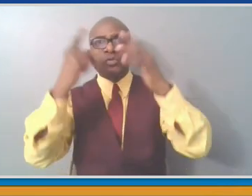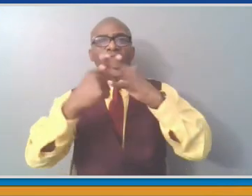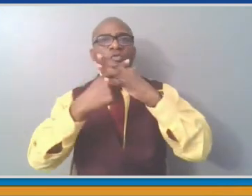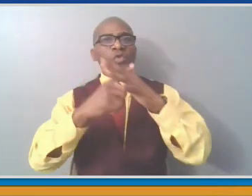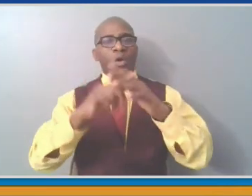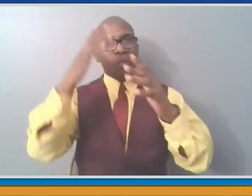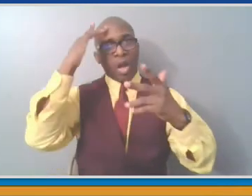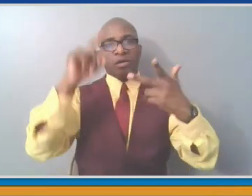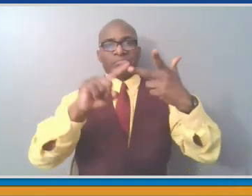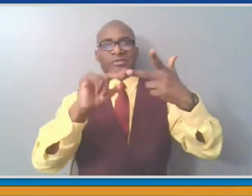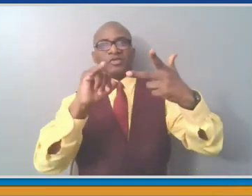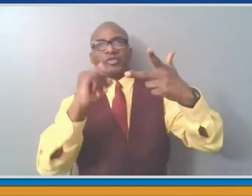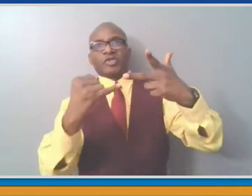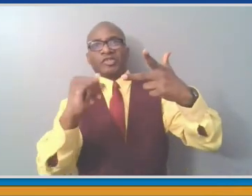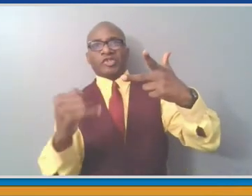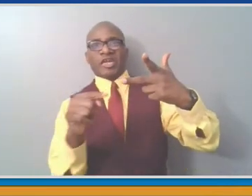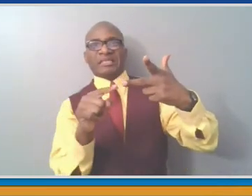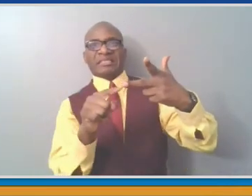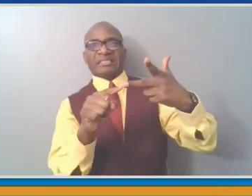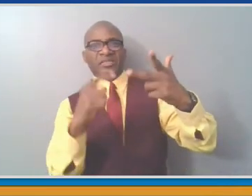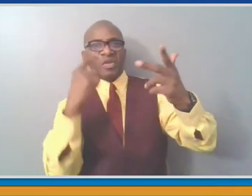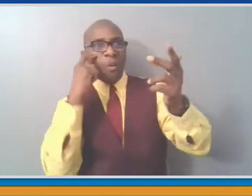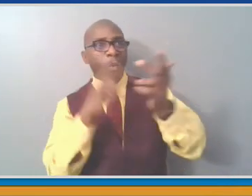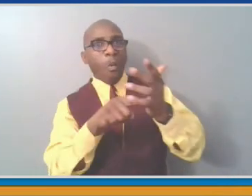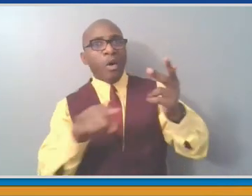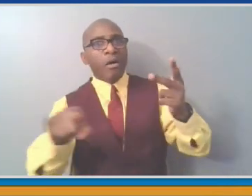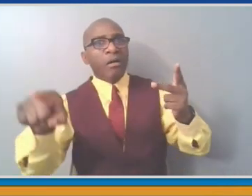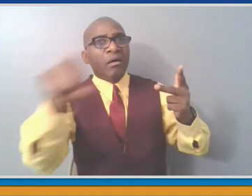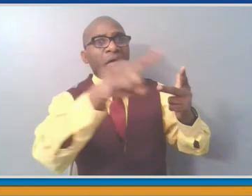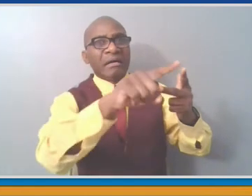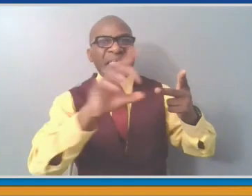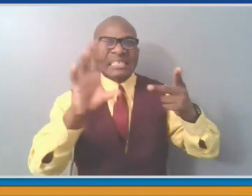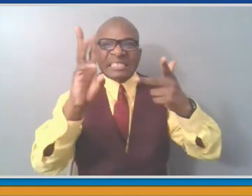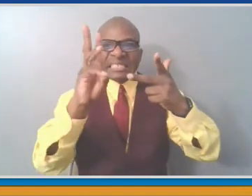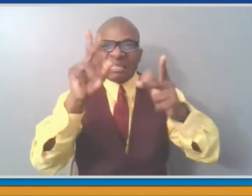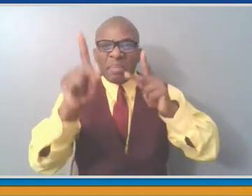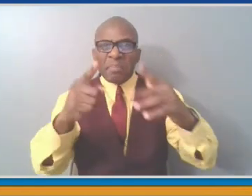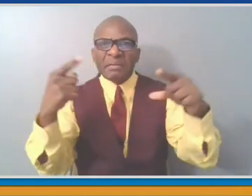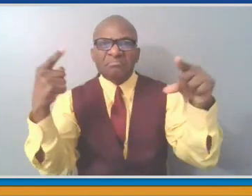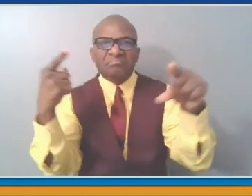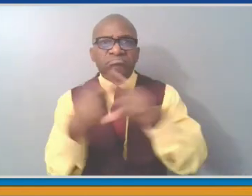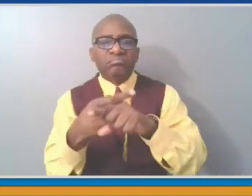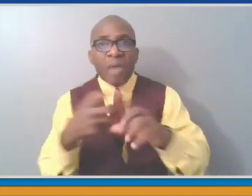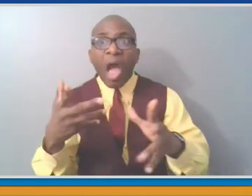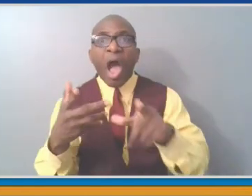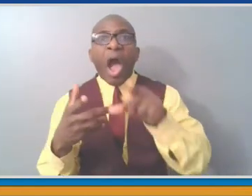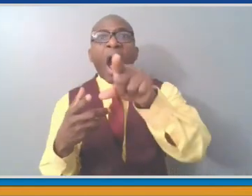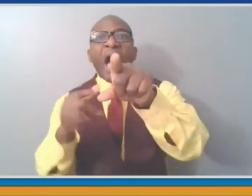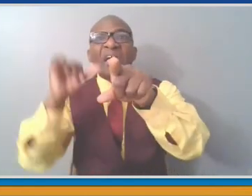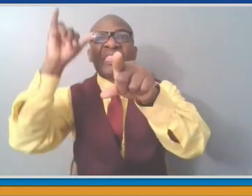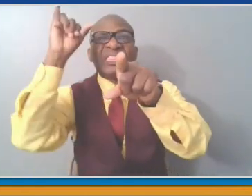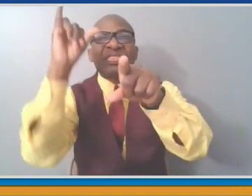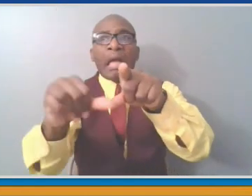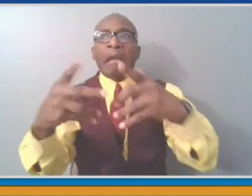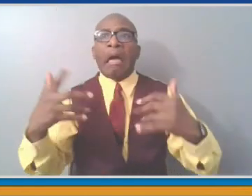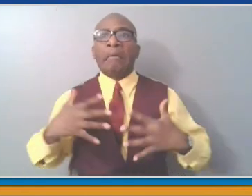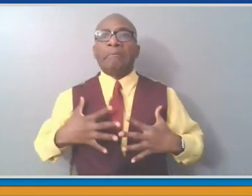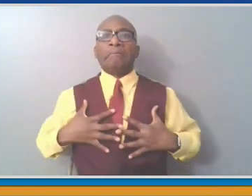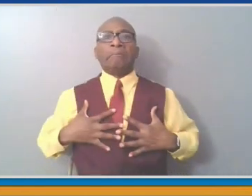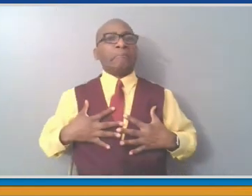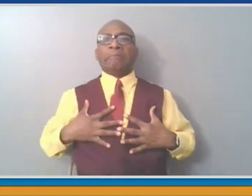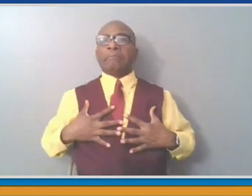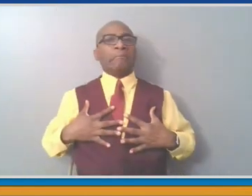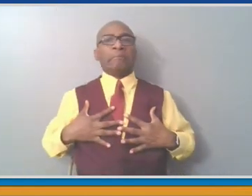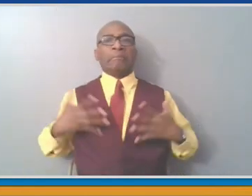they analyze six cases out of six and a half million people who are vaccinated, the reaction is, in my judgment,